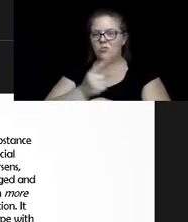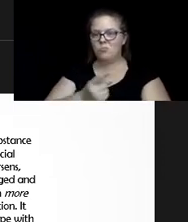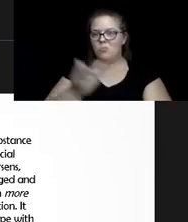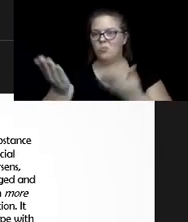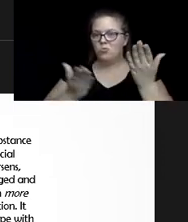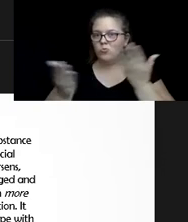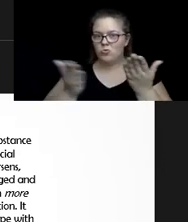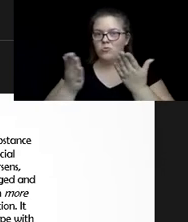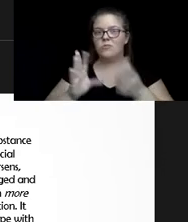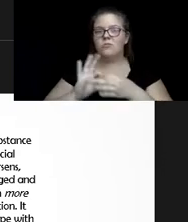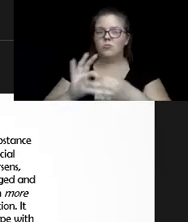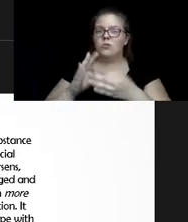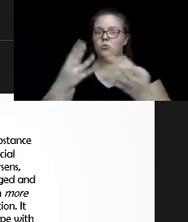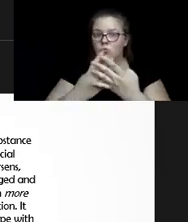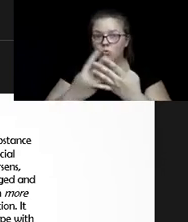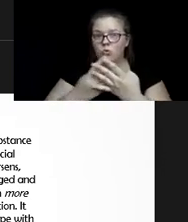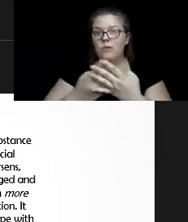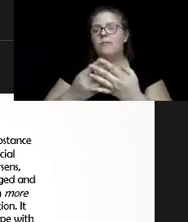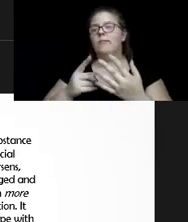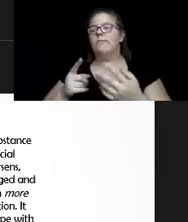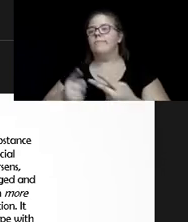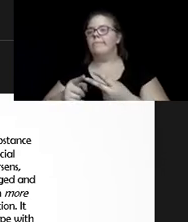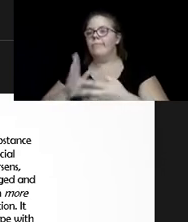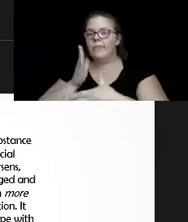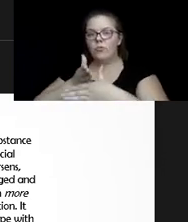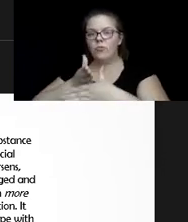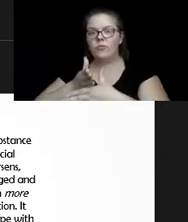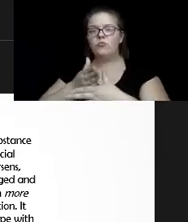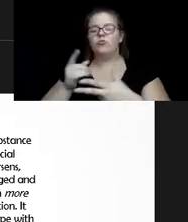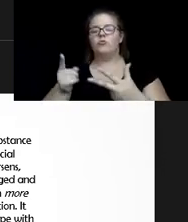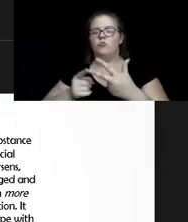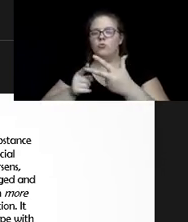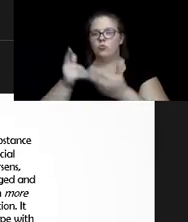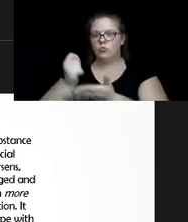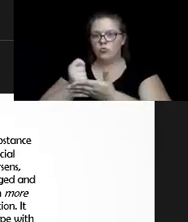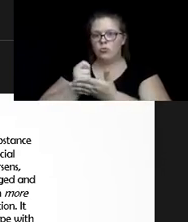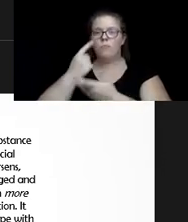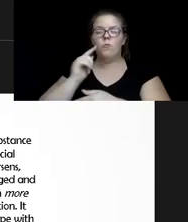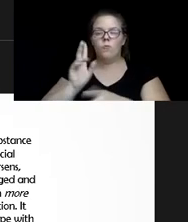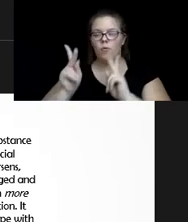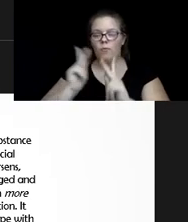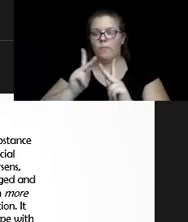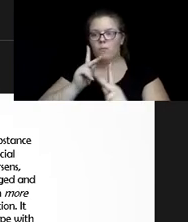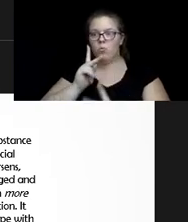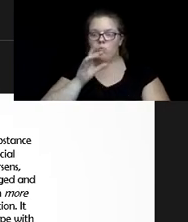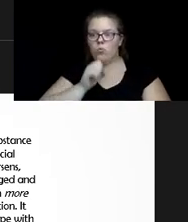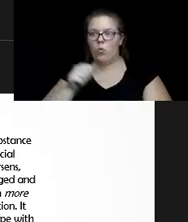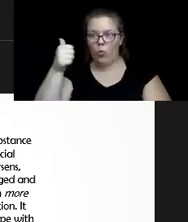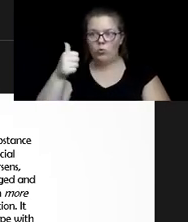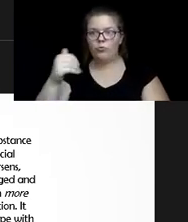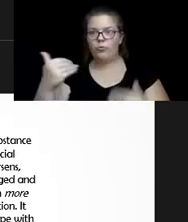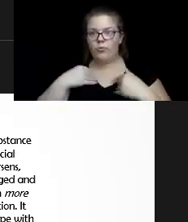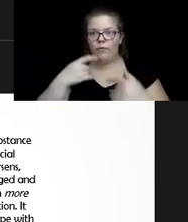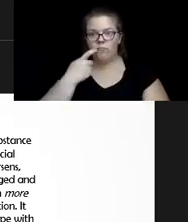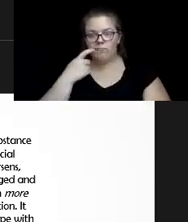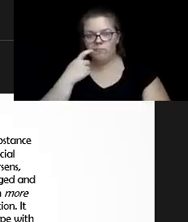in terms of screening, intervention, treatment for people of this age group. So if